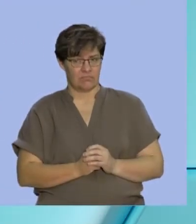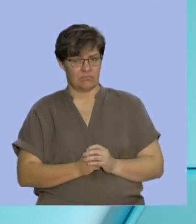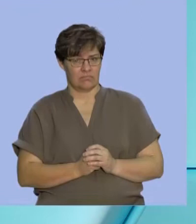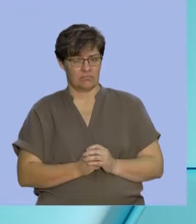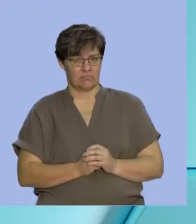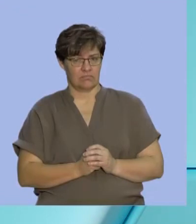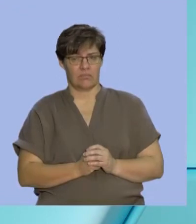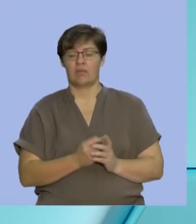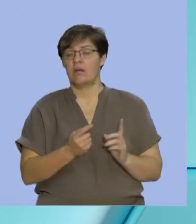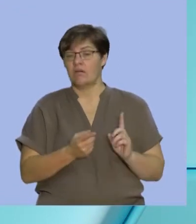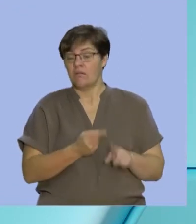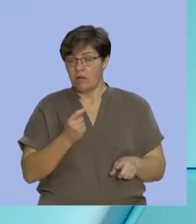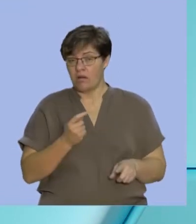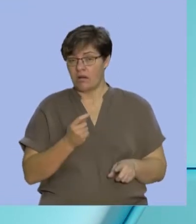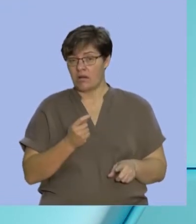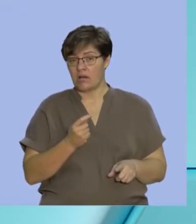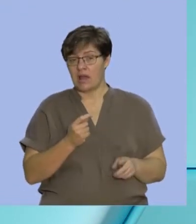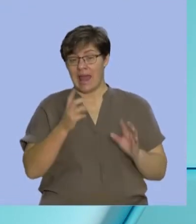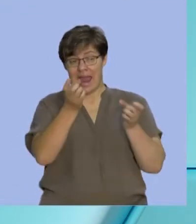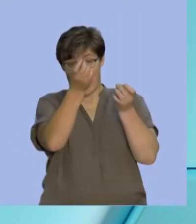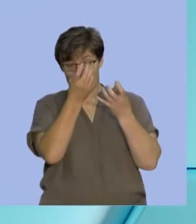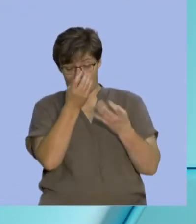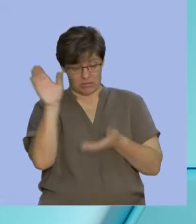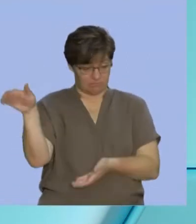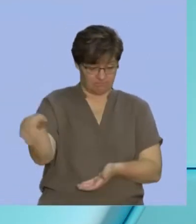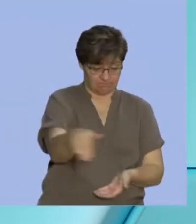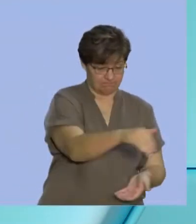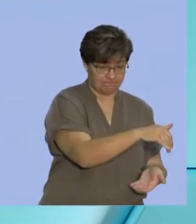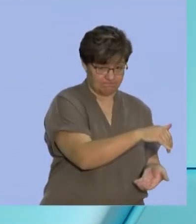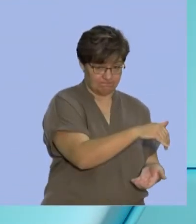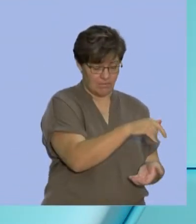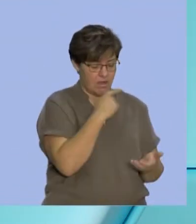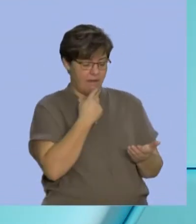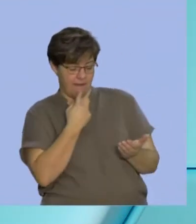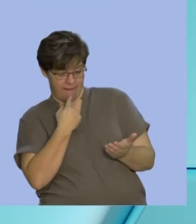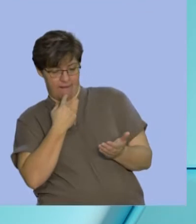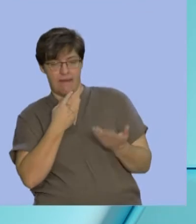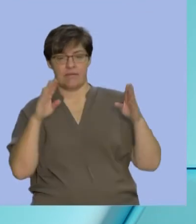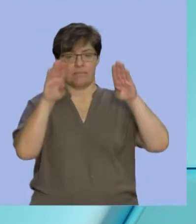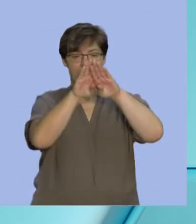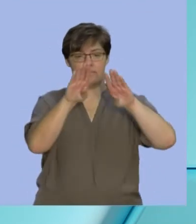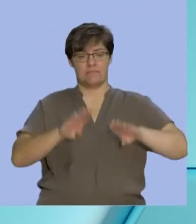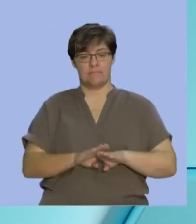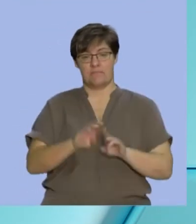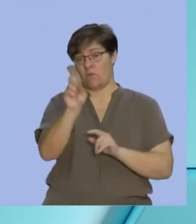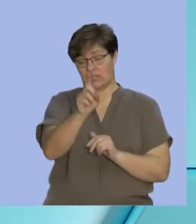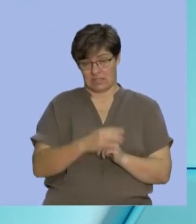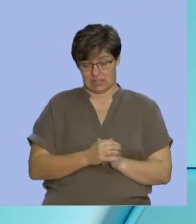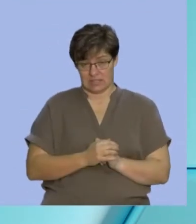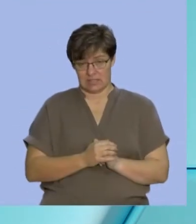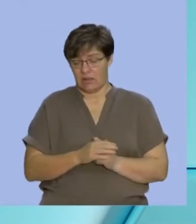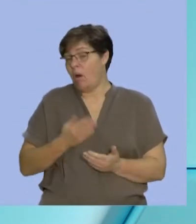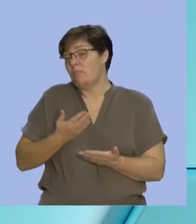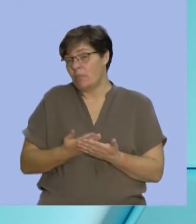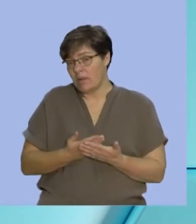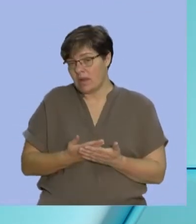from data that has been collected in the field what these intersections could be and what the probability